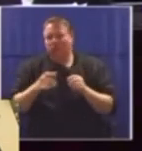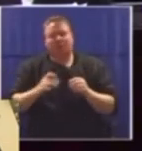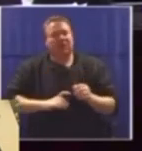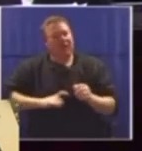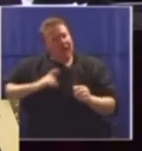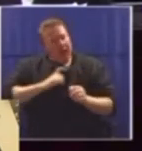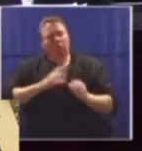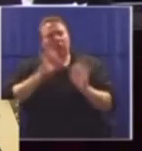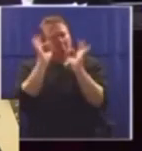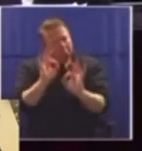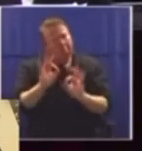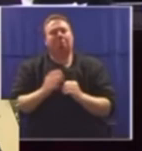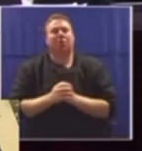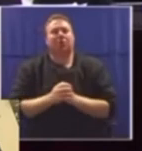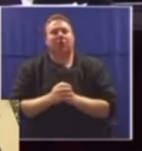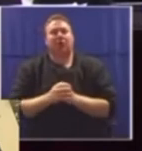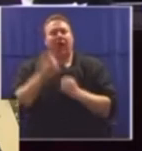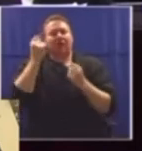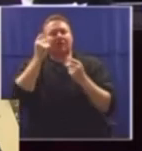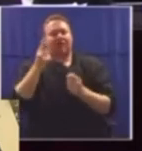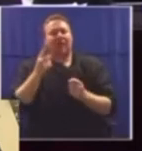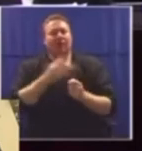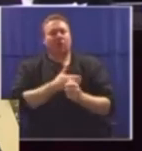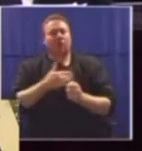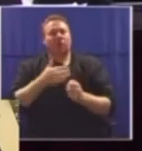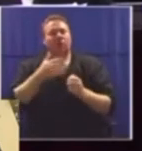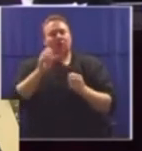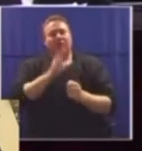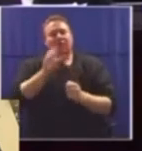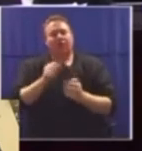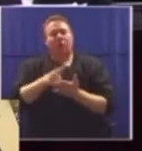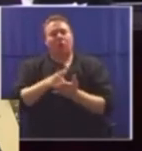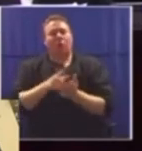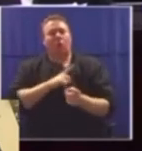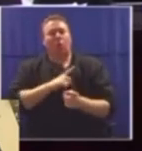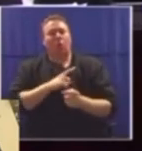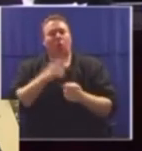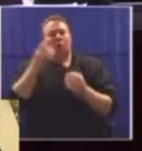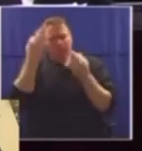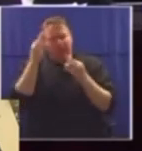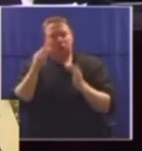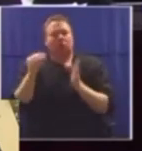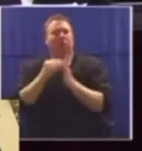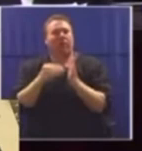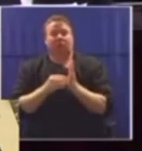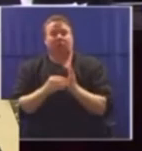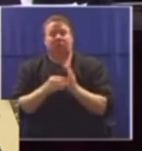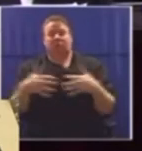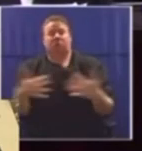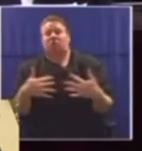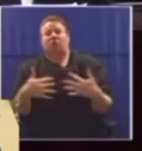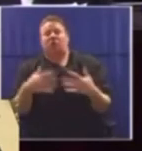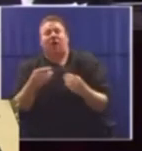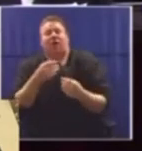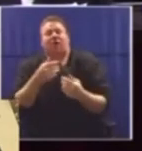deeply knowledgeable and understands South African law, having proven her worth as a legal expert. It is both astounding and yet